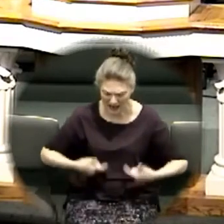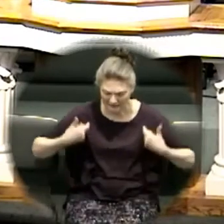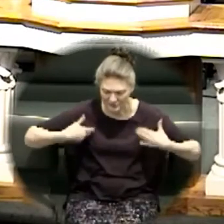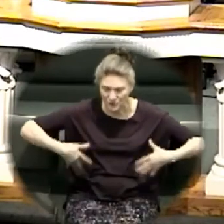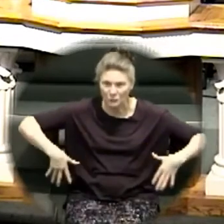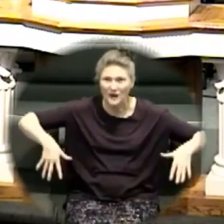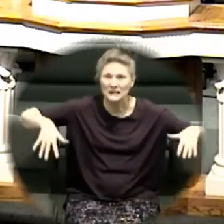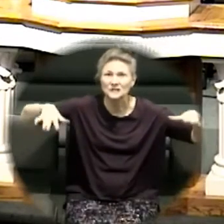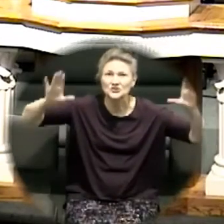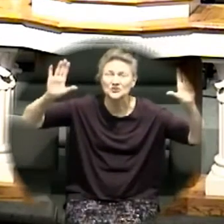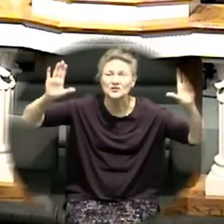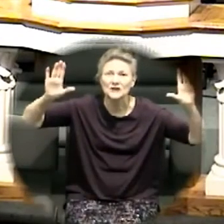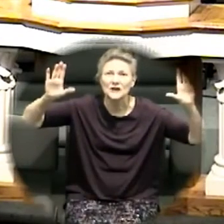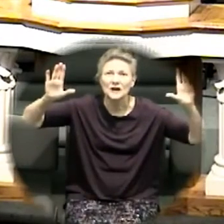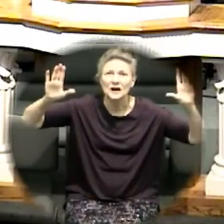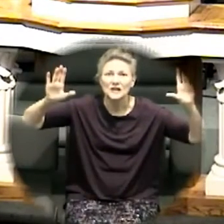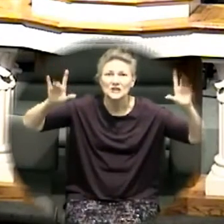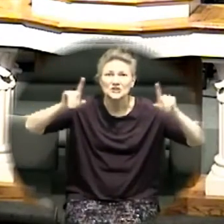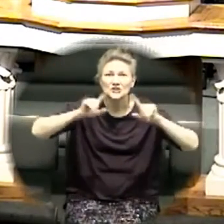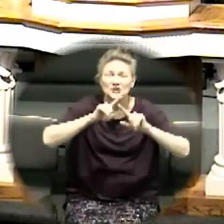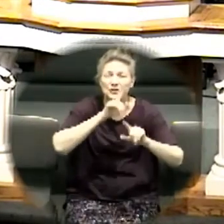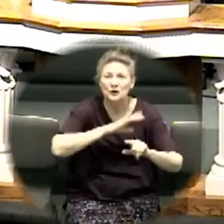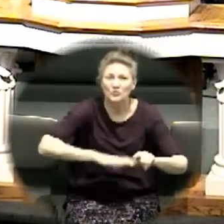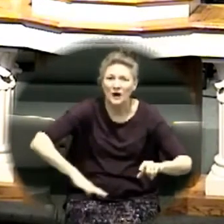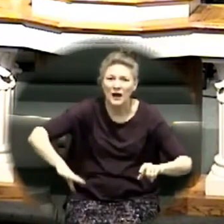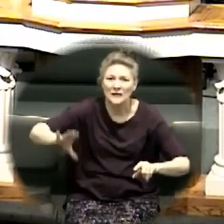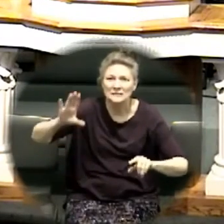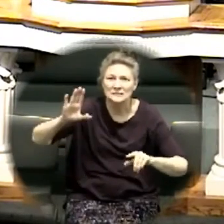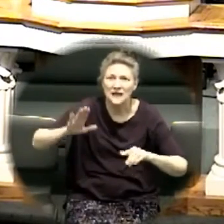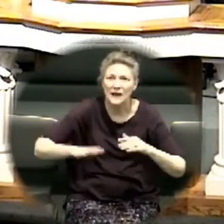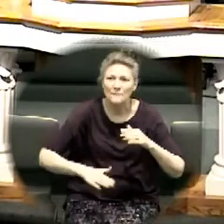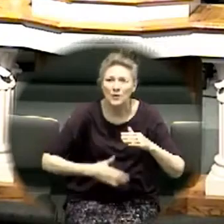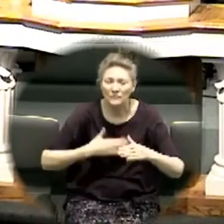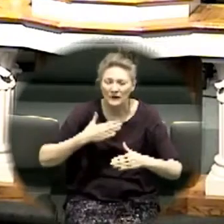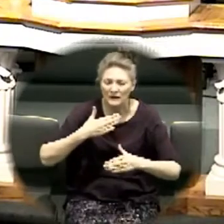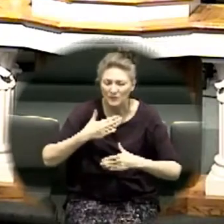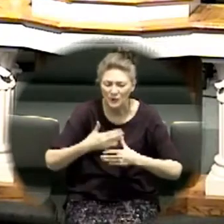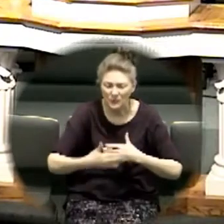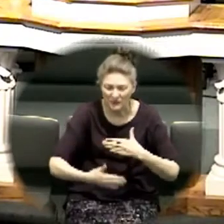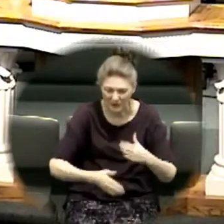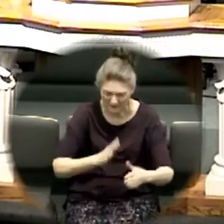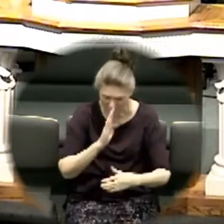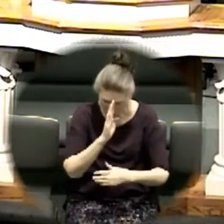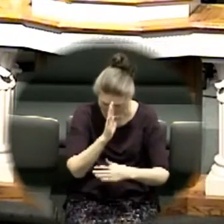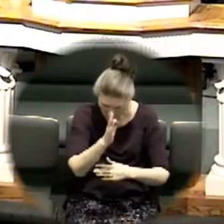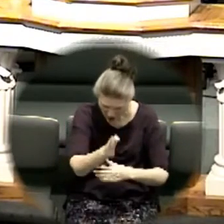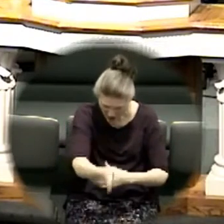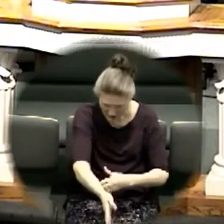life to Christ I'm moving moving forward